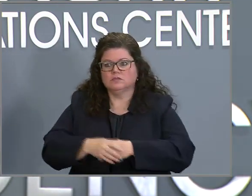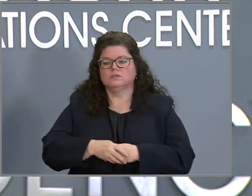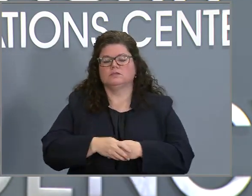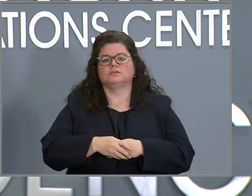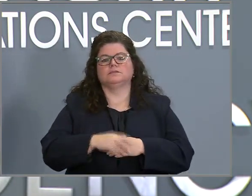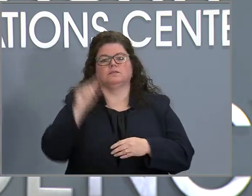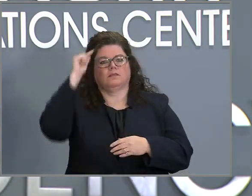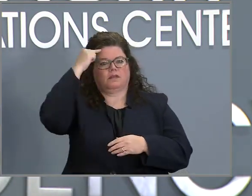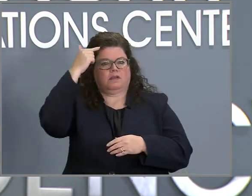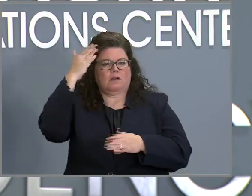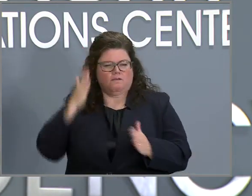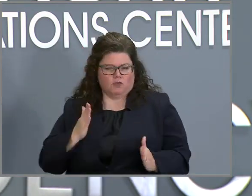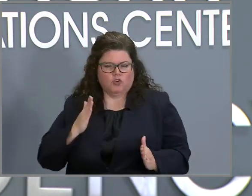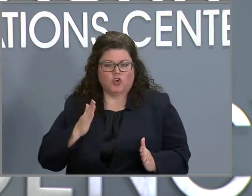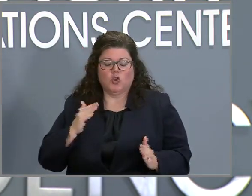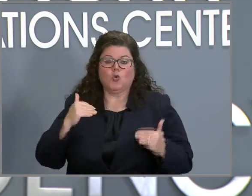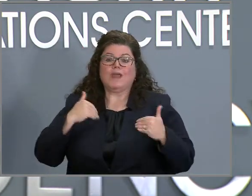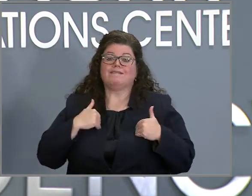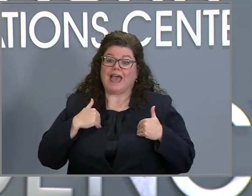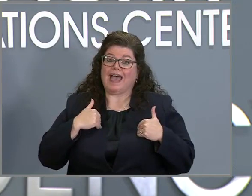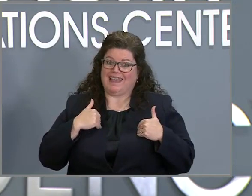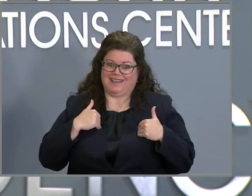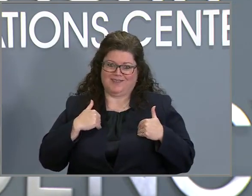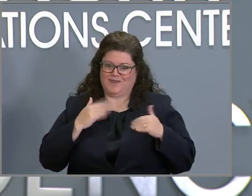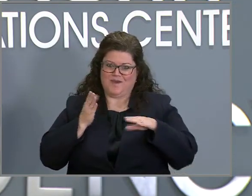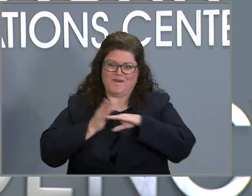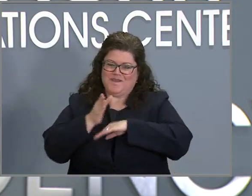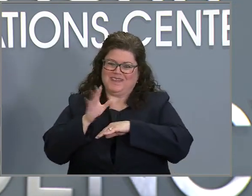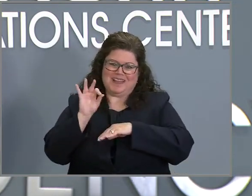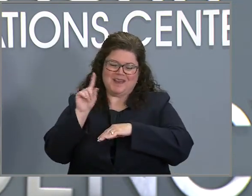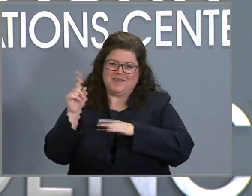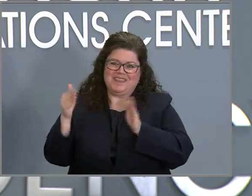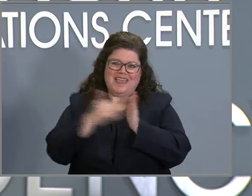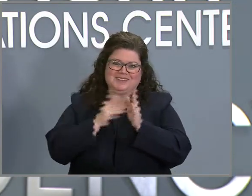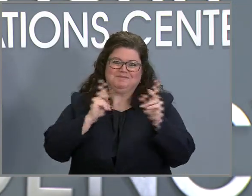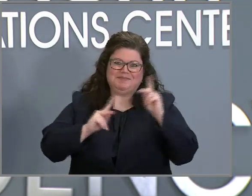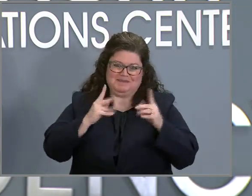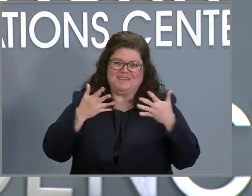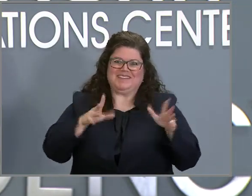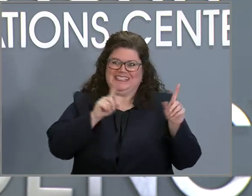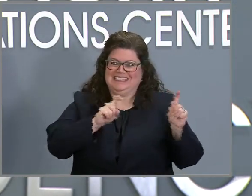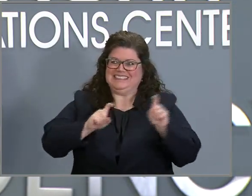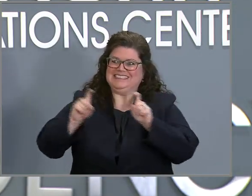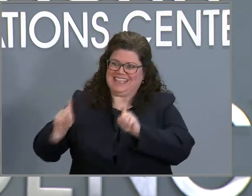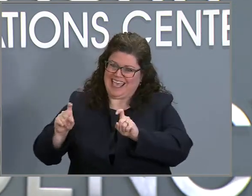number of people to get tested and we know it's important to do it. I'll let Secretary Kinsley address that specific question.